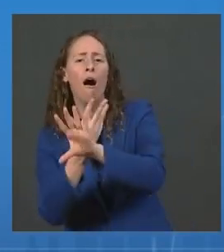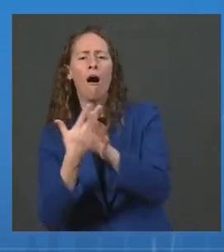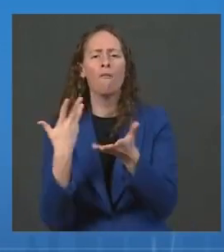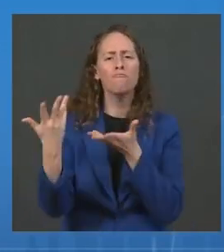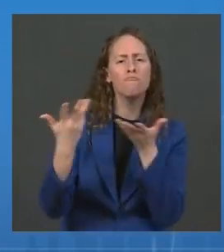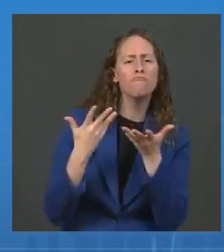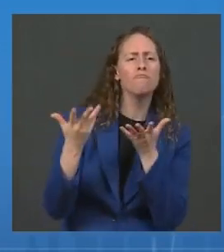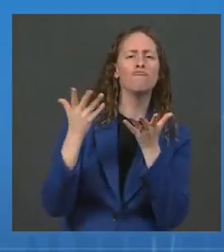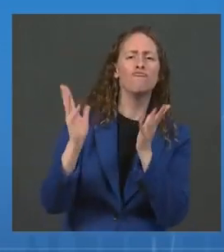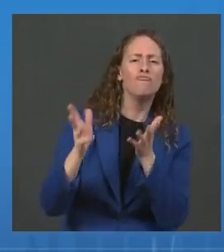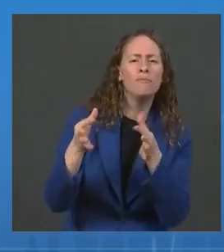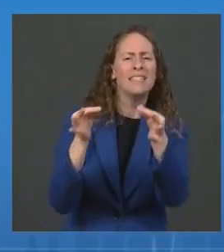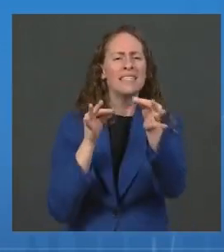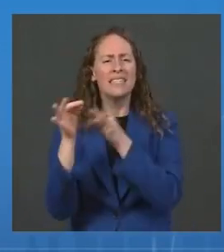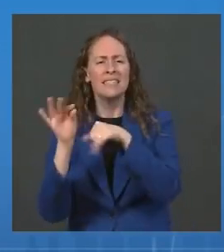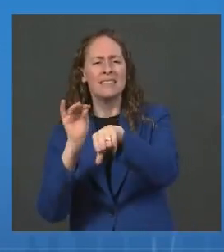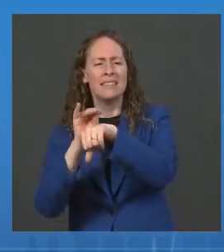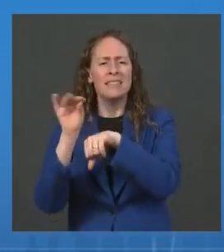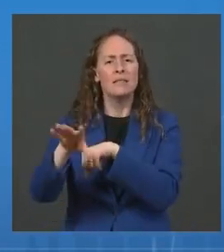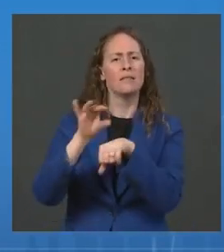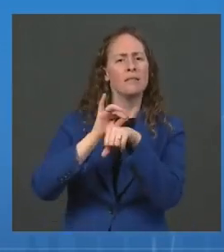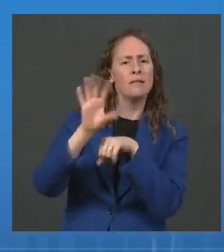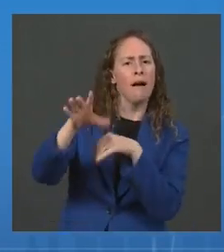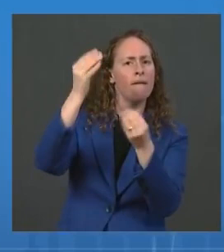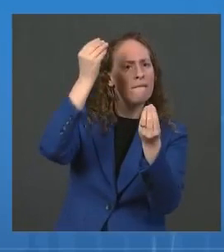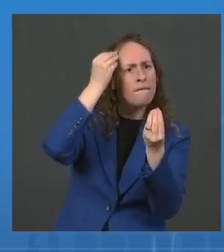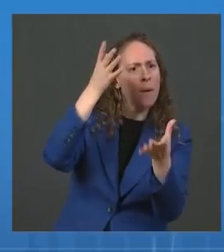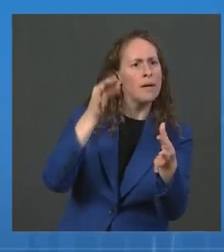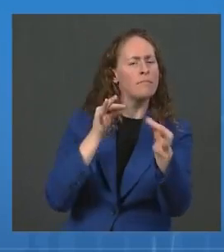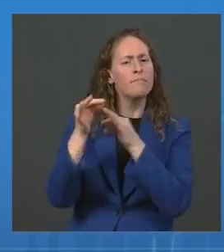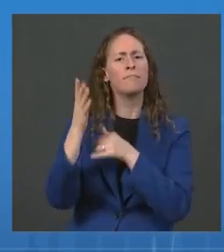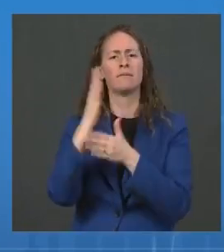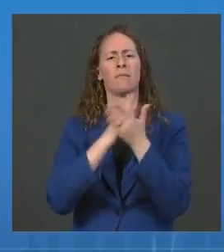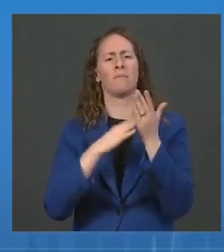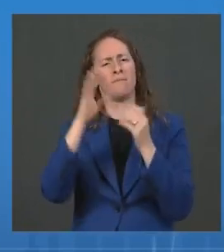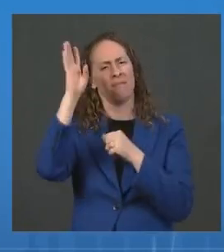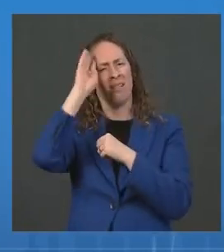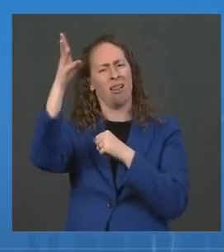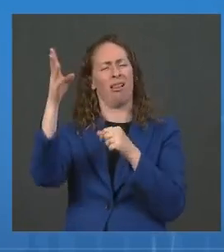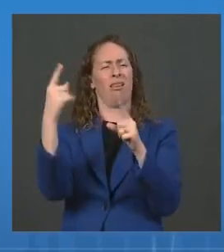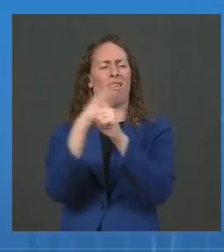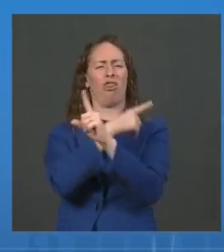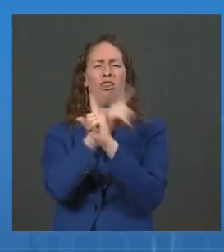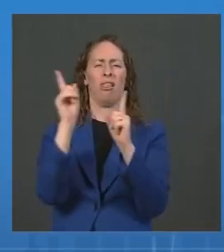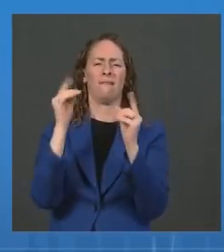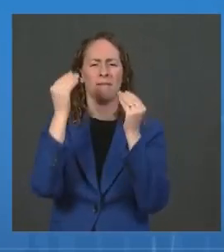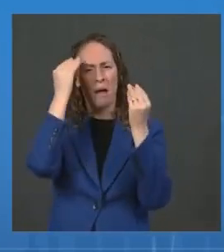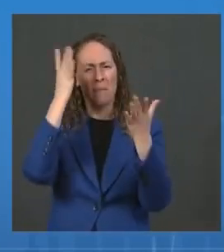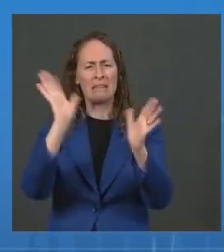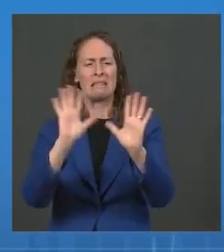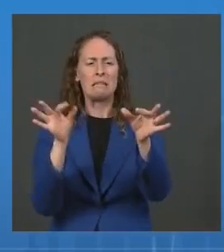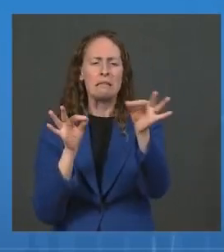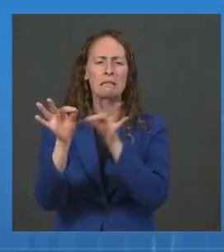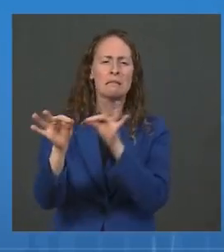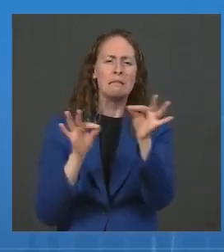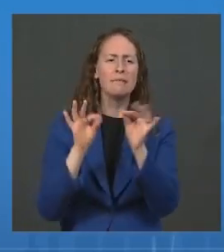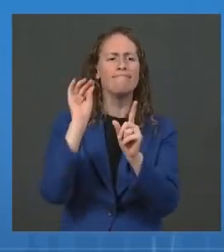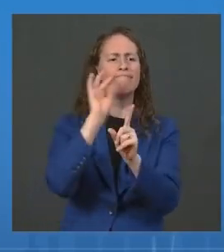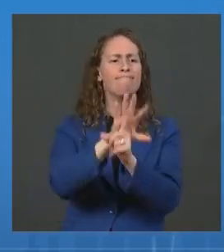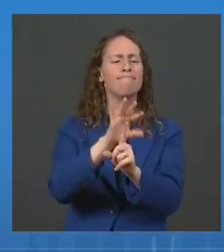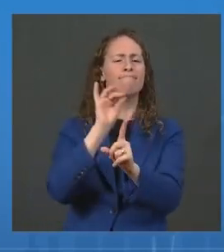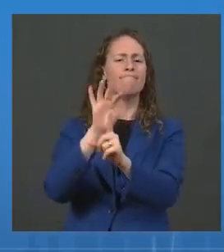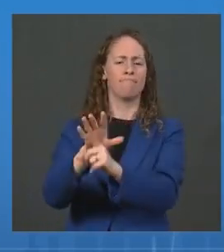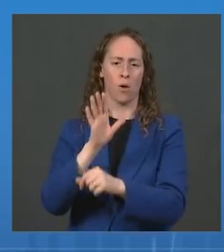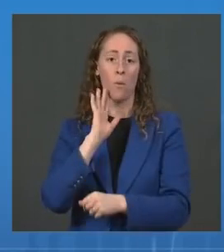vaccine — in the COVID-19 response effort, and to also share best practices for their outreach. Just this week,